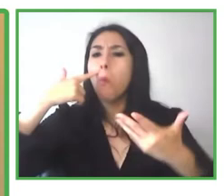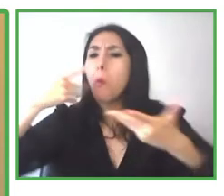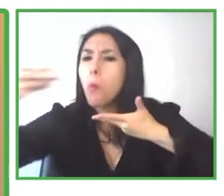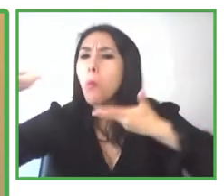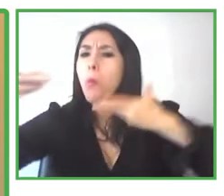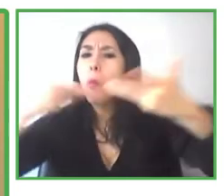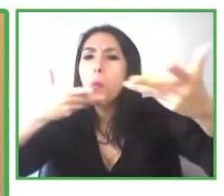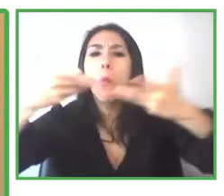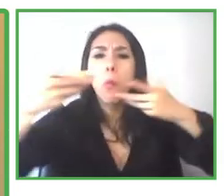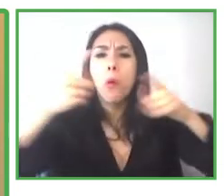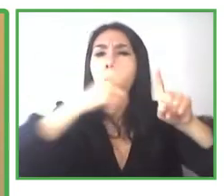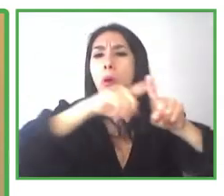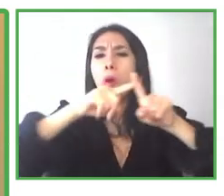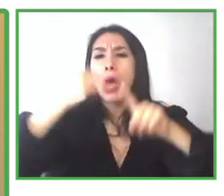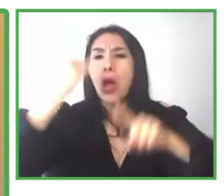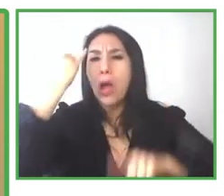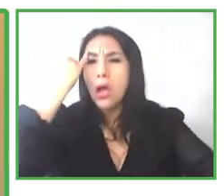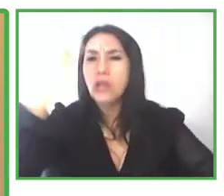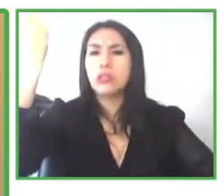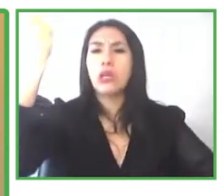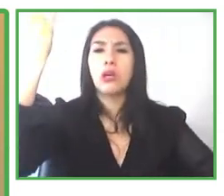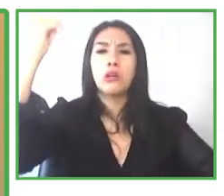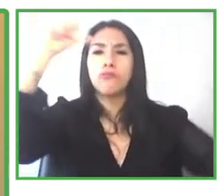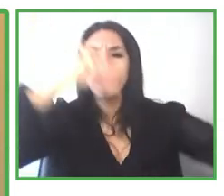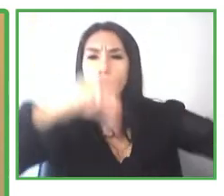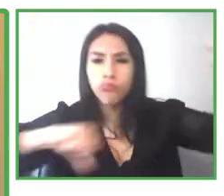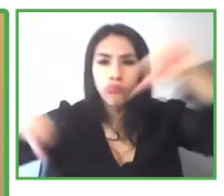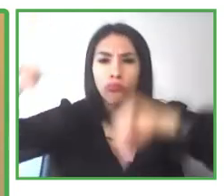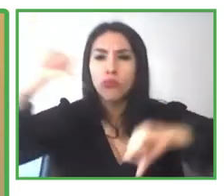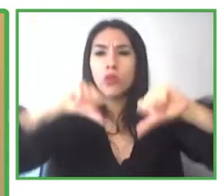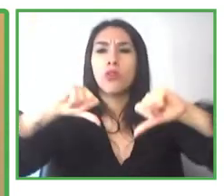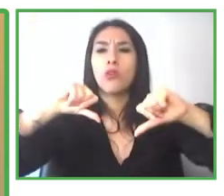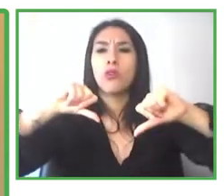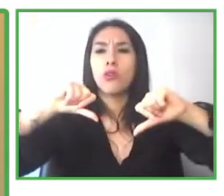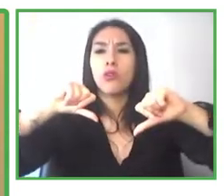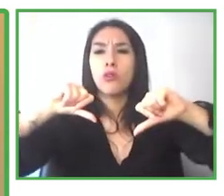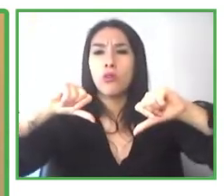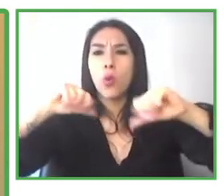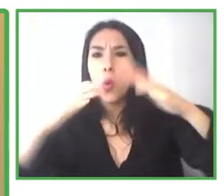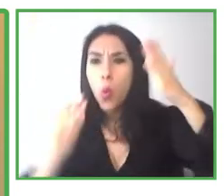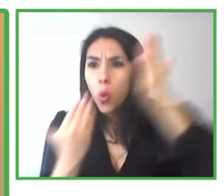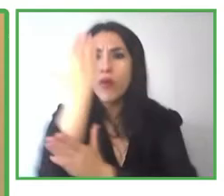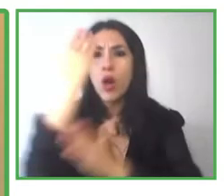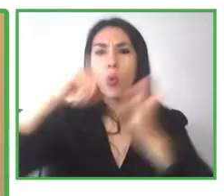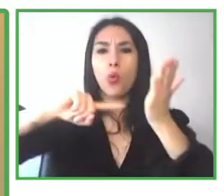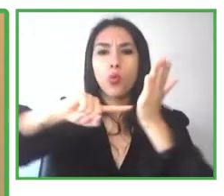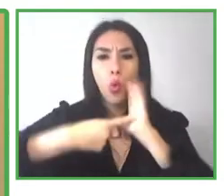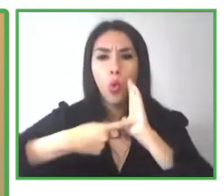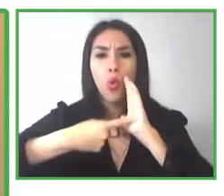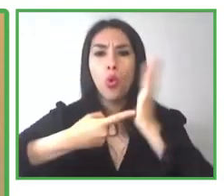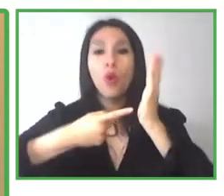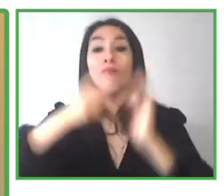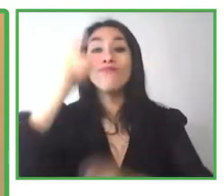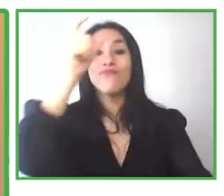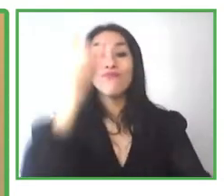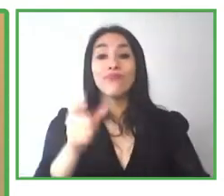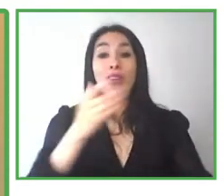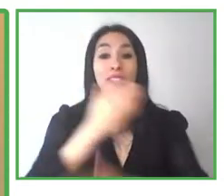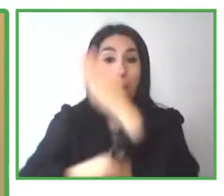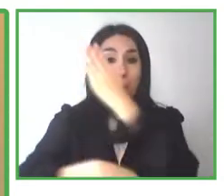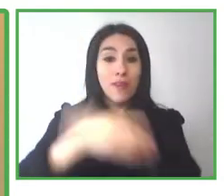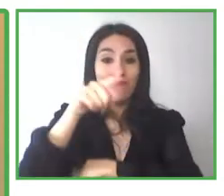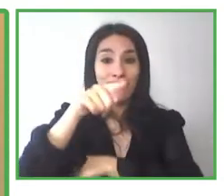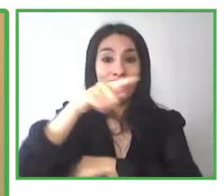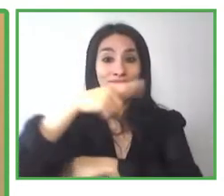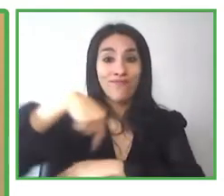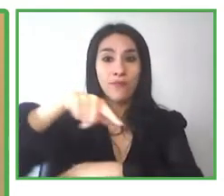with disabilities and create inventions which became the things that me and other people with disabilities relied on